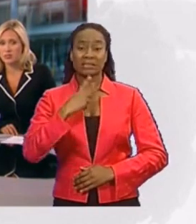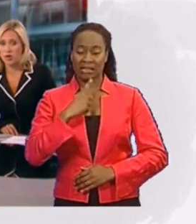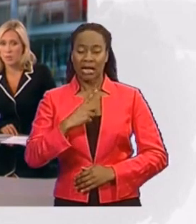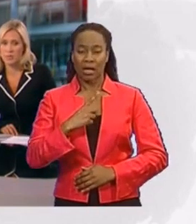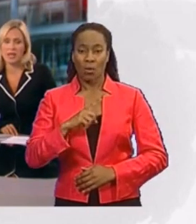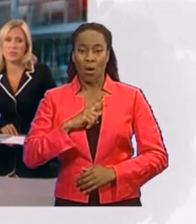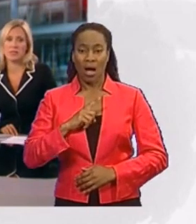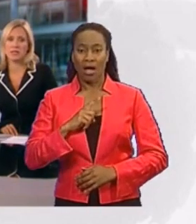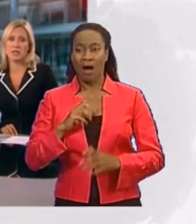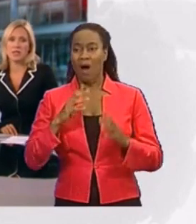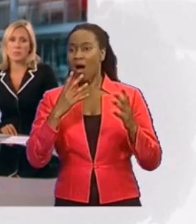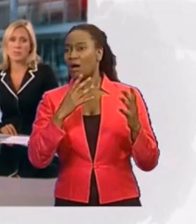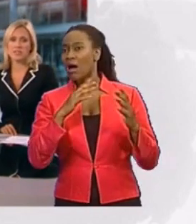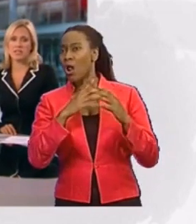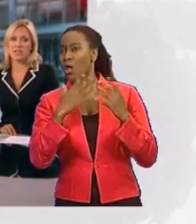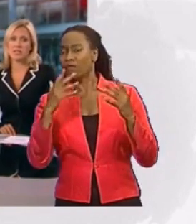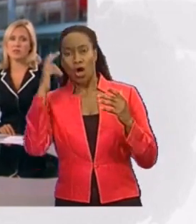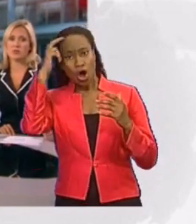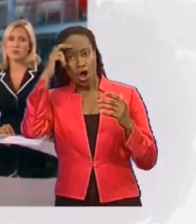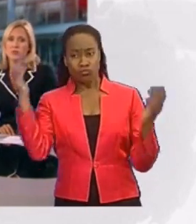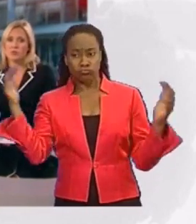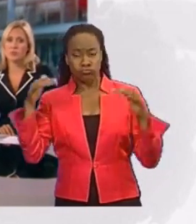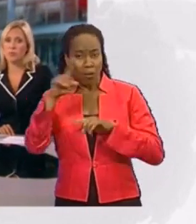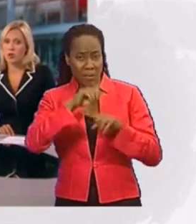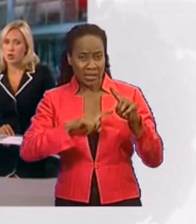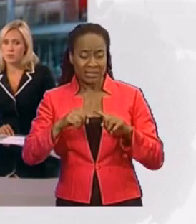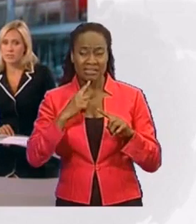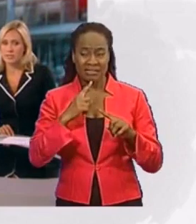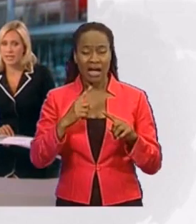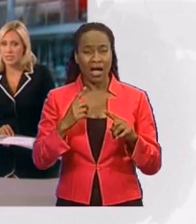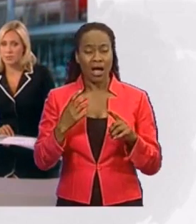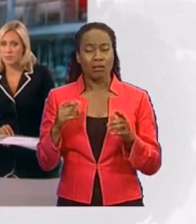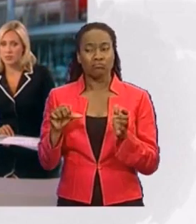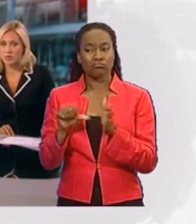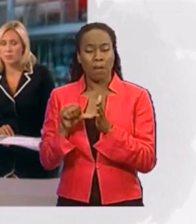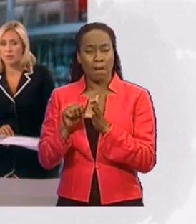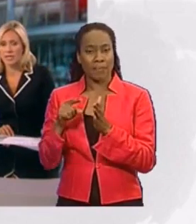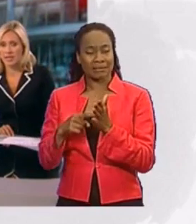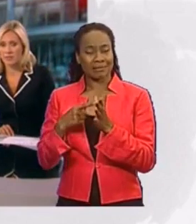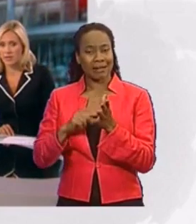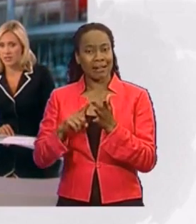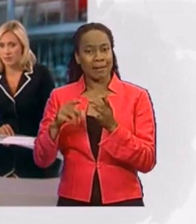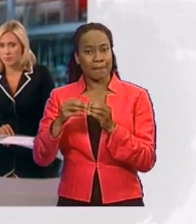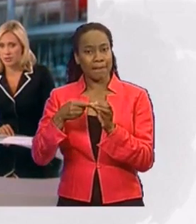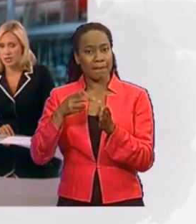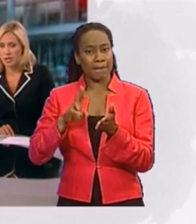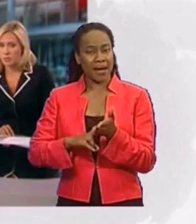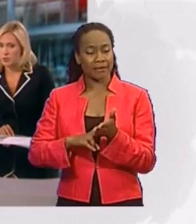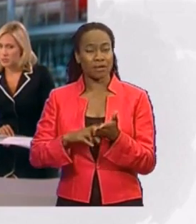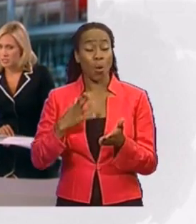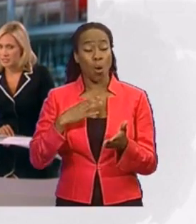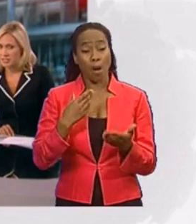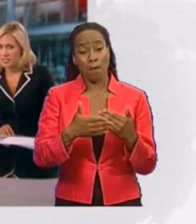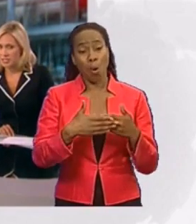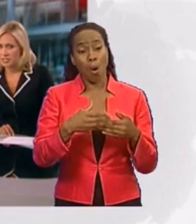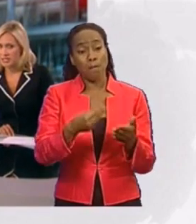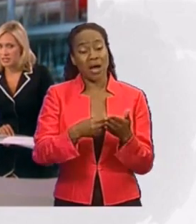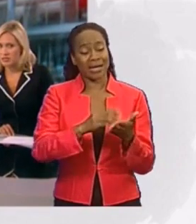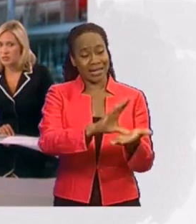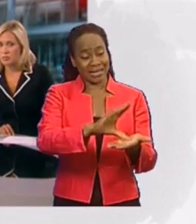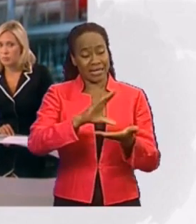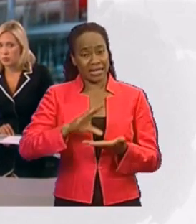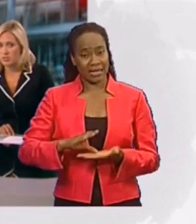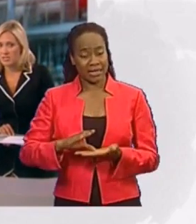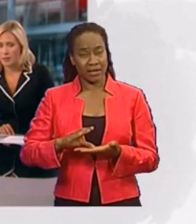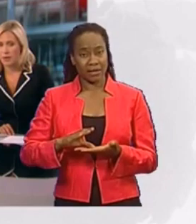a vicious common enemy. President Karzai also called for more overseas aid to be controlled by the Afghan government. But critics said he